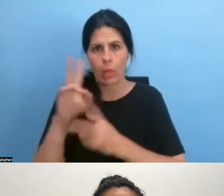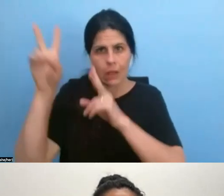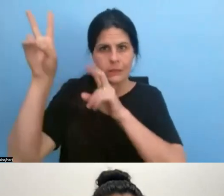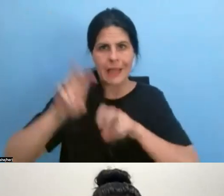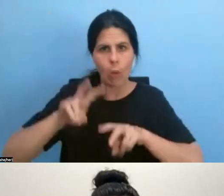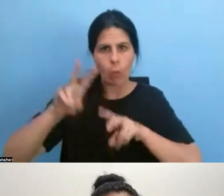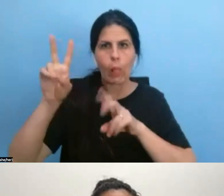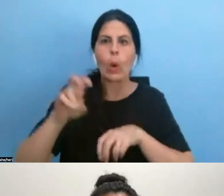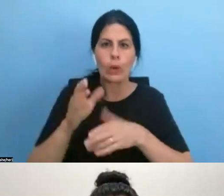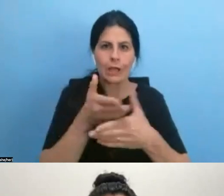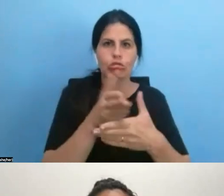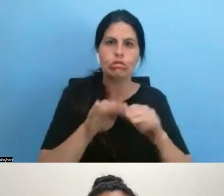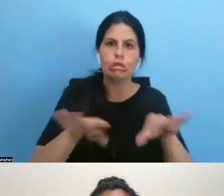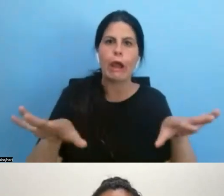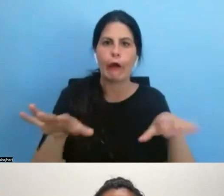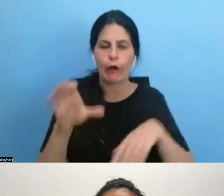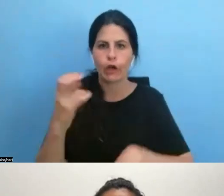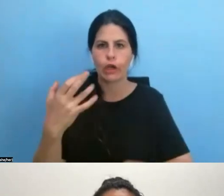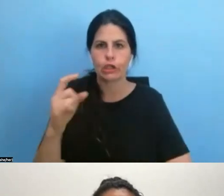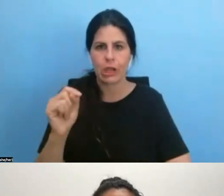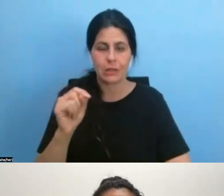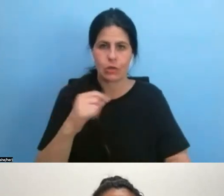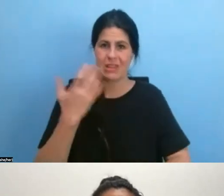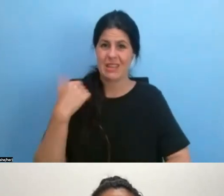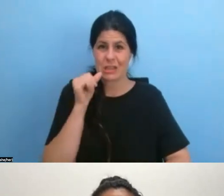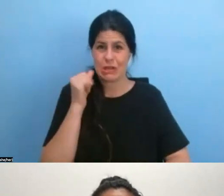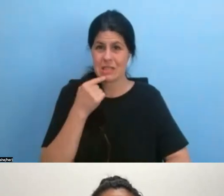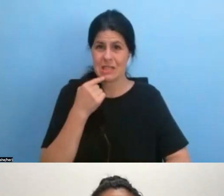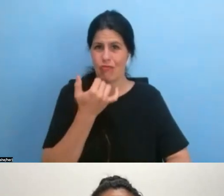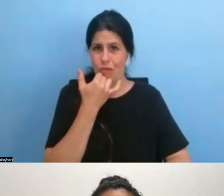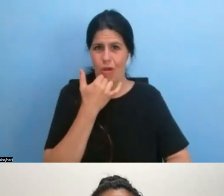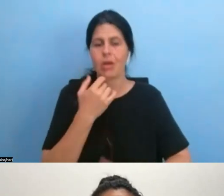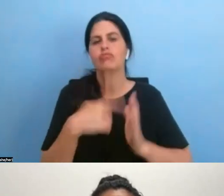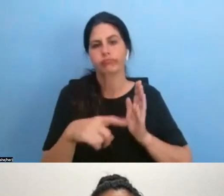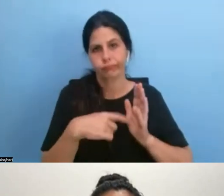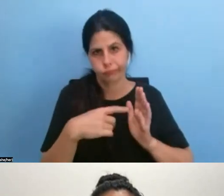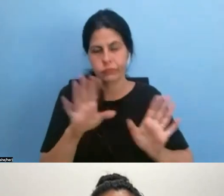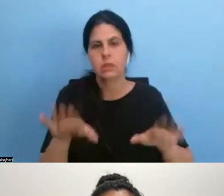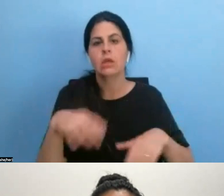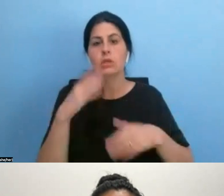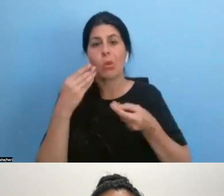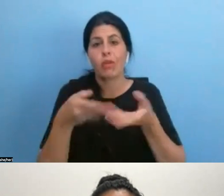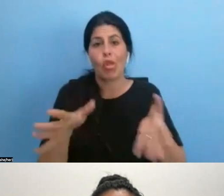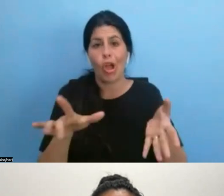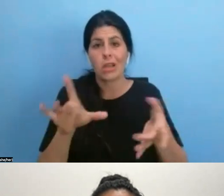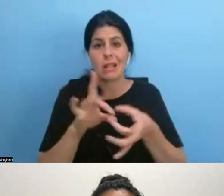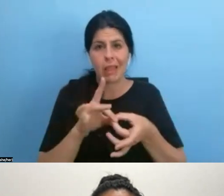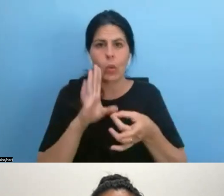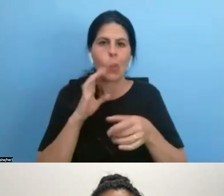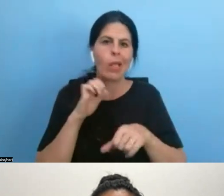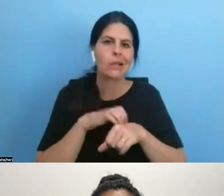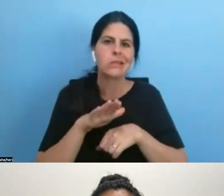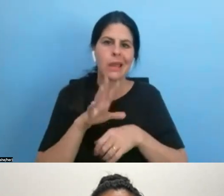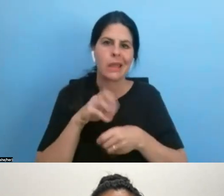So I, I correct myself from yesterday. So if you have lost the links, we will also be sending that out in our email later today.